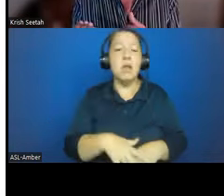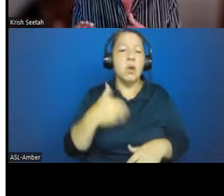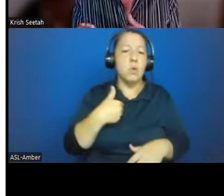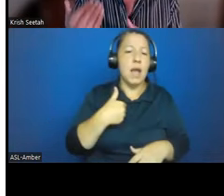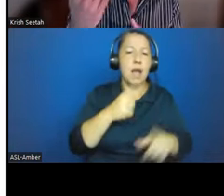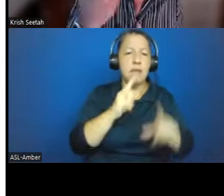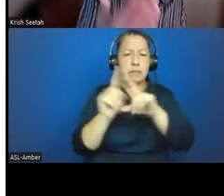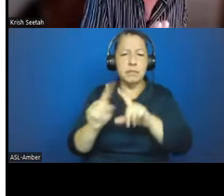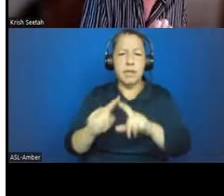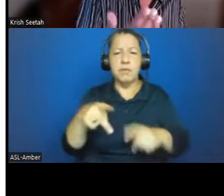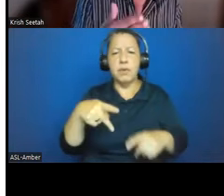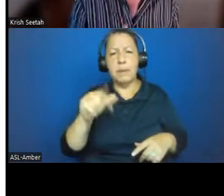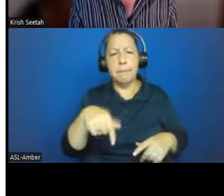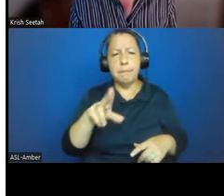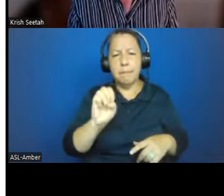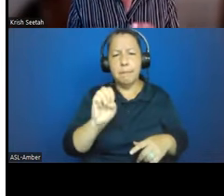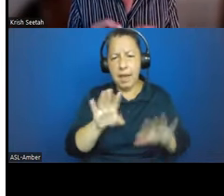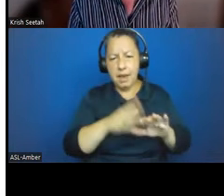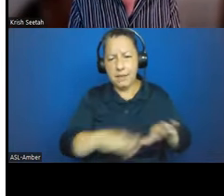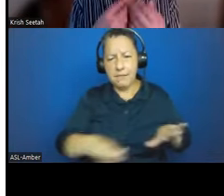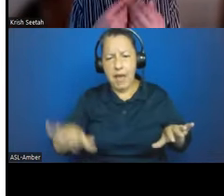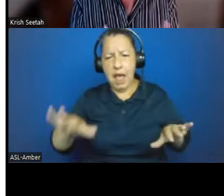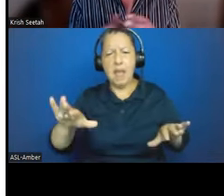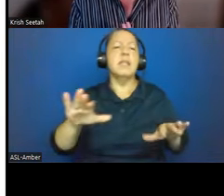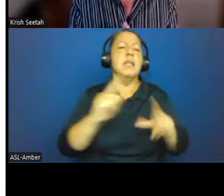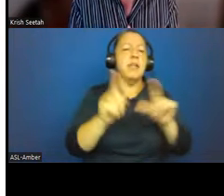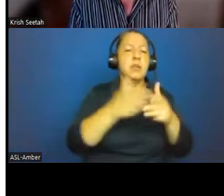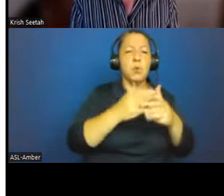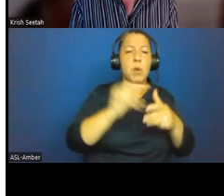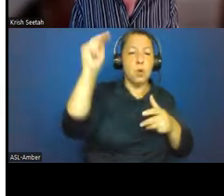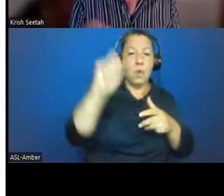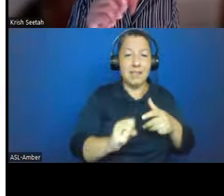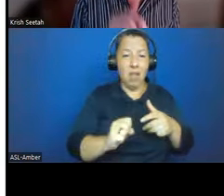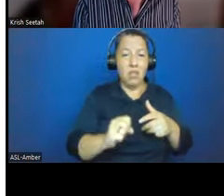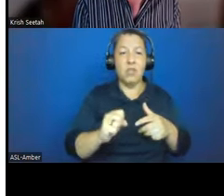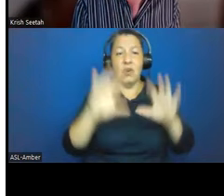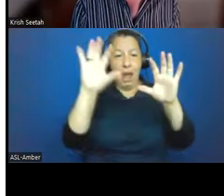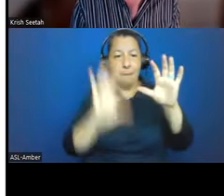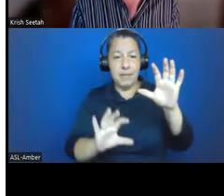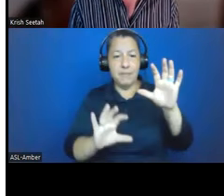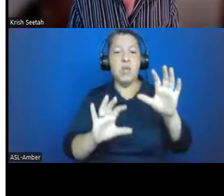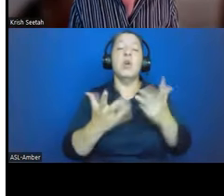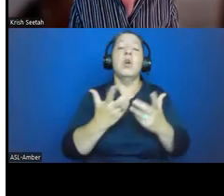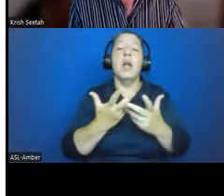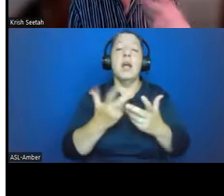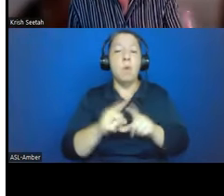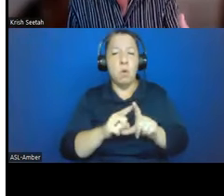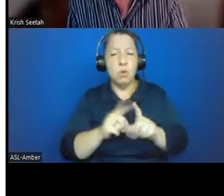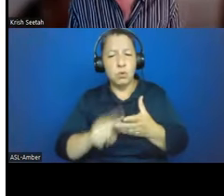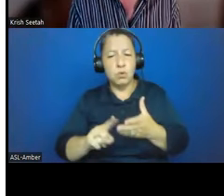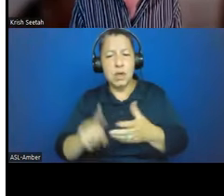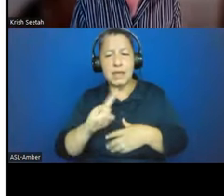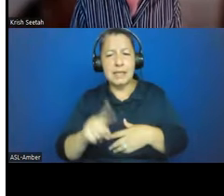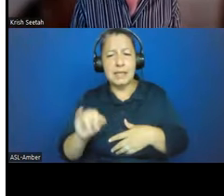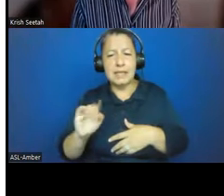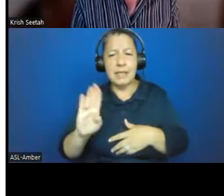the southern hemisphere and the northern hemisphere. We're also developing a case study in Zimbabwe of endemic malaria. I'm